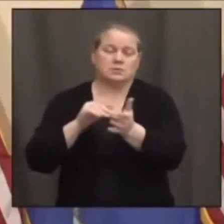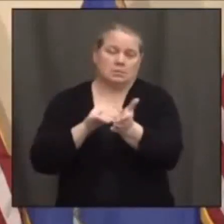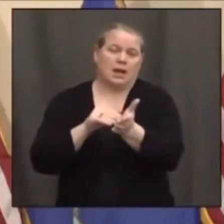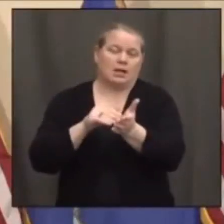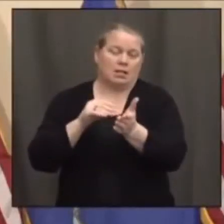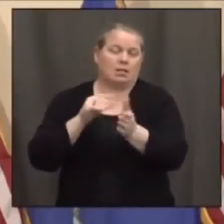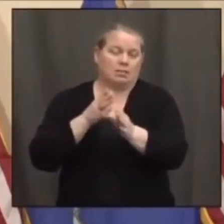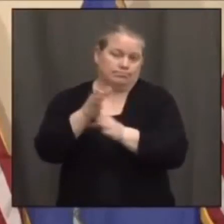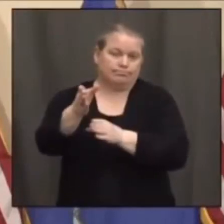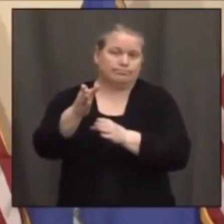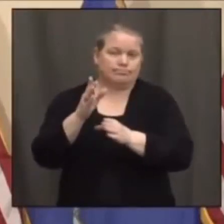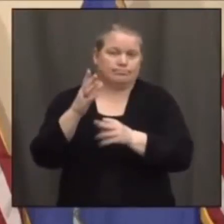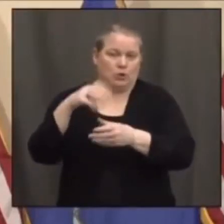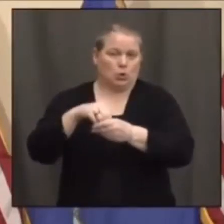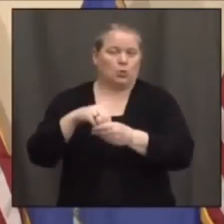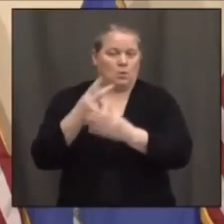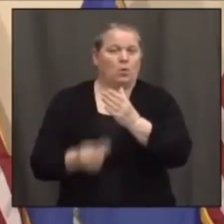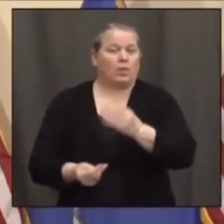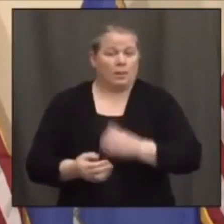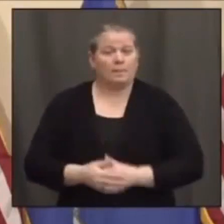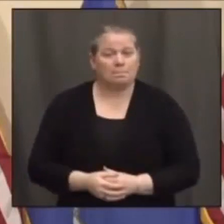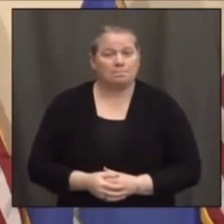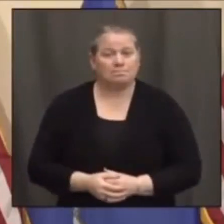Thank you all. The Hartford Current.